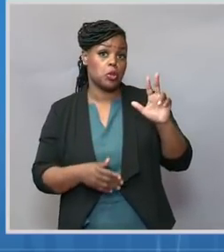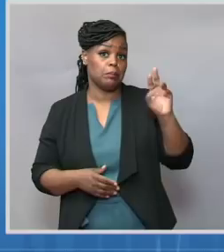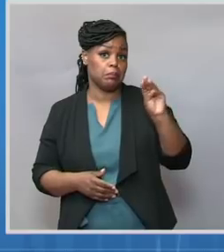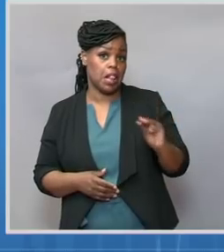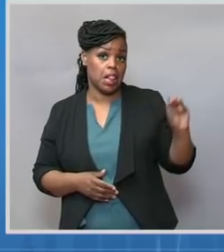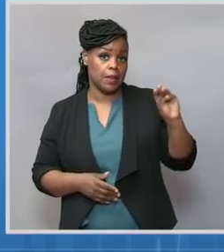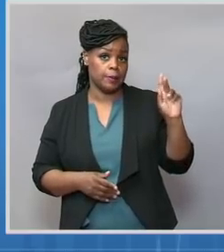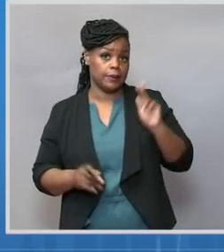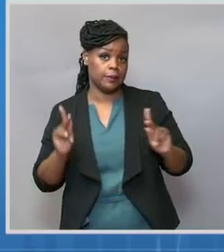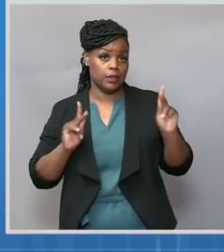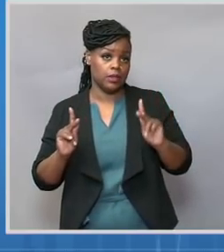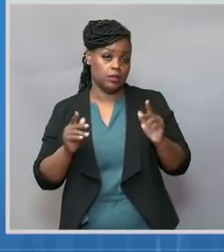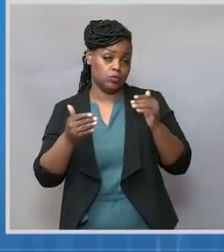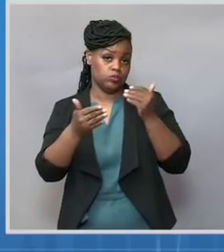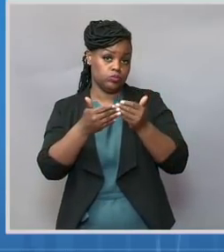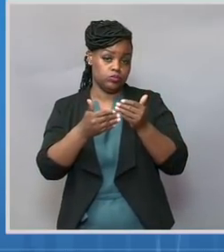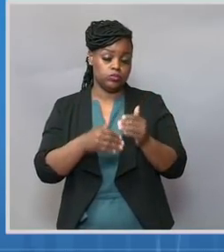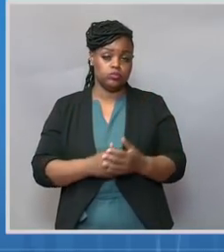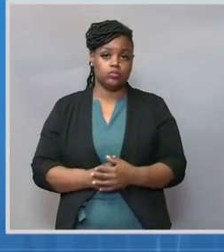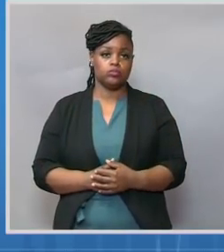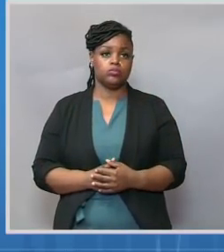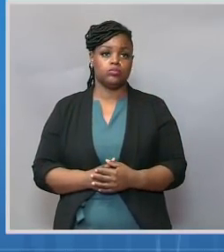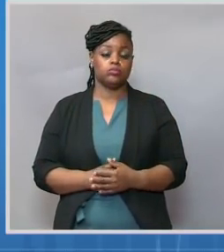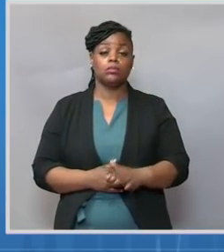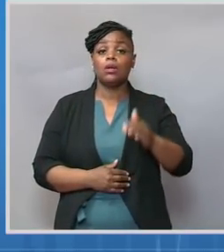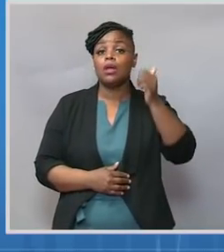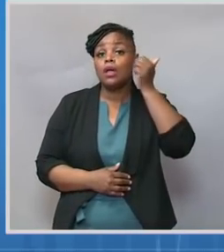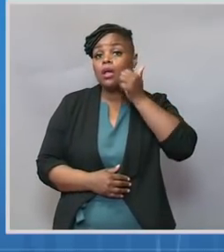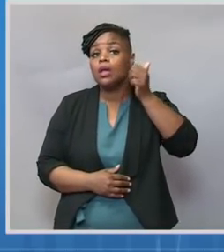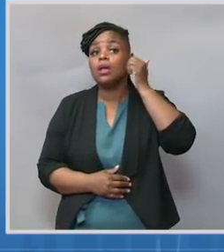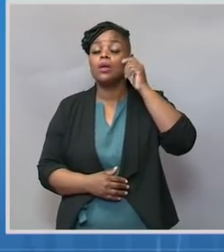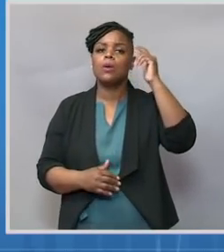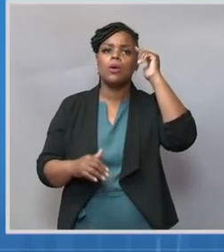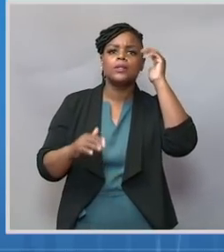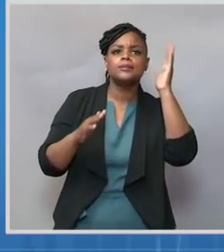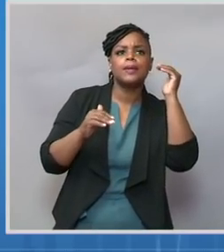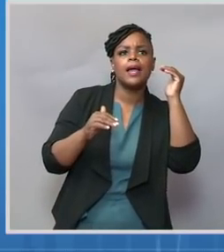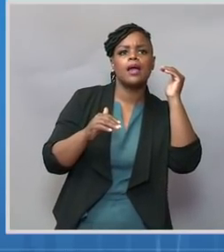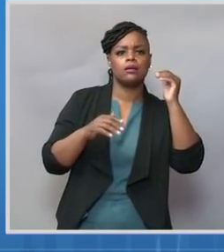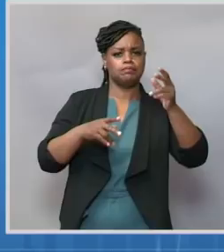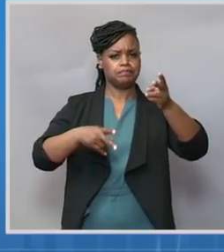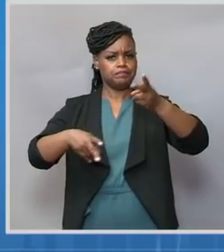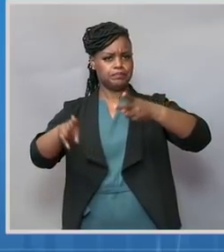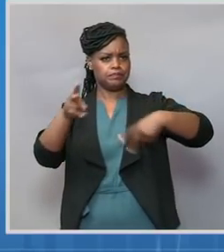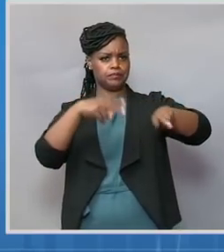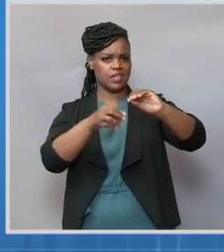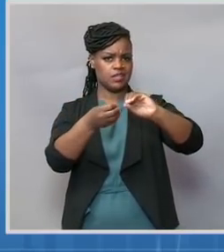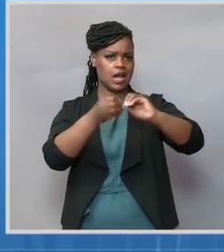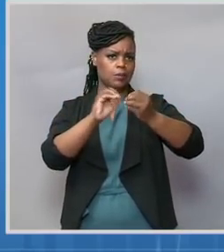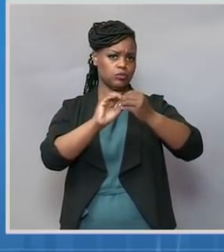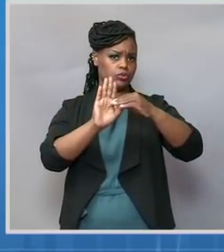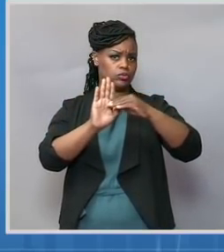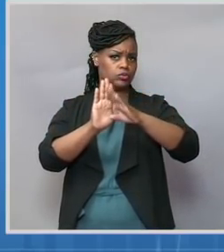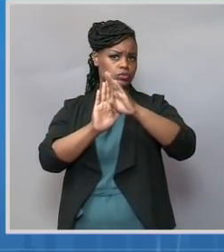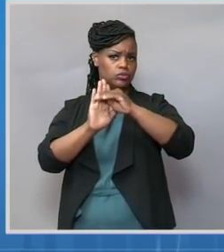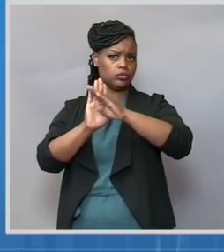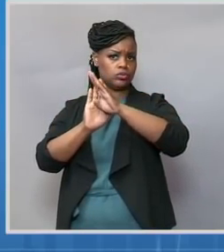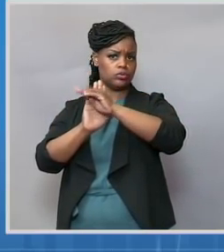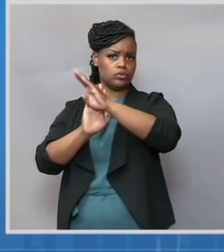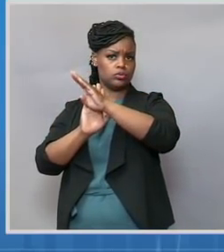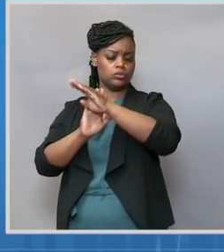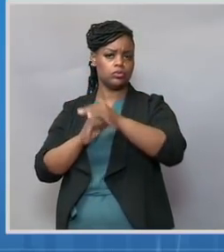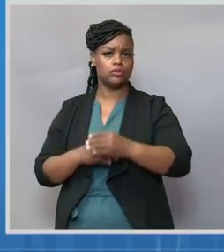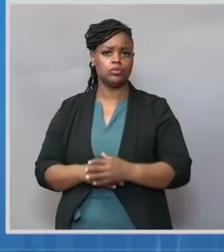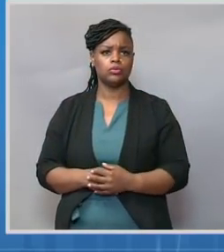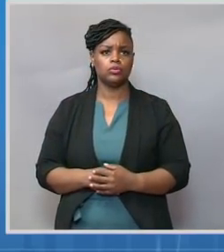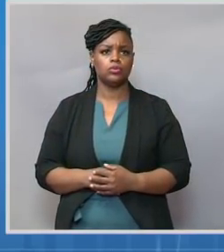Going forward, we expect daily vaccination rates will moderate and fluctuate. We've gotten vaccinations to the